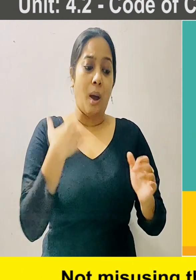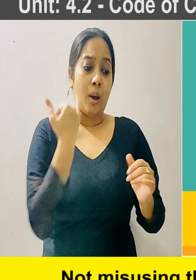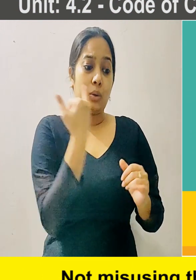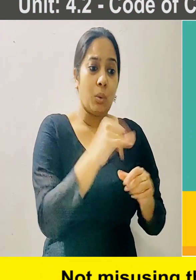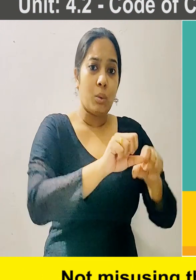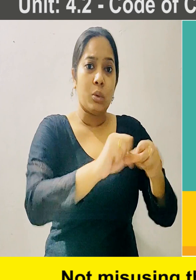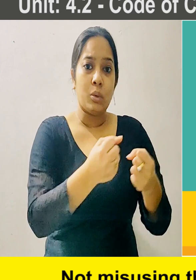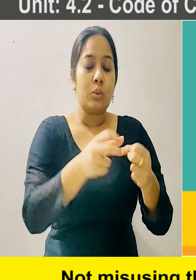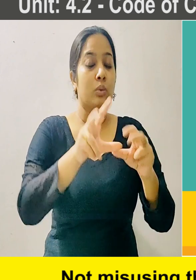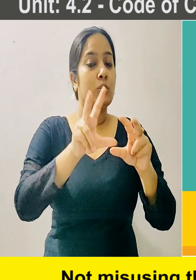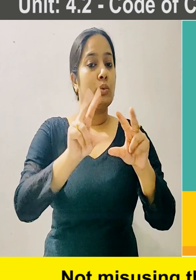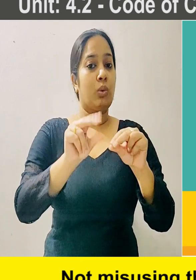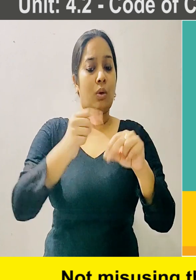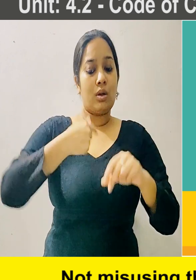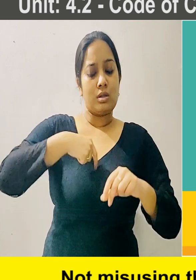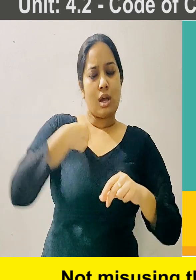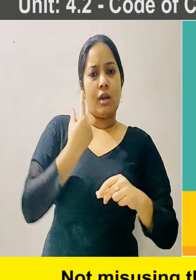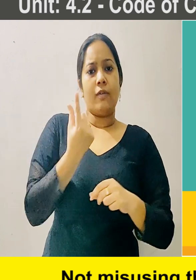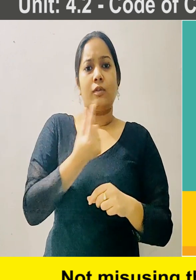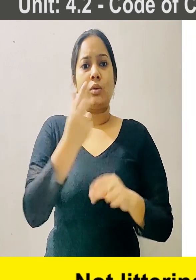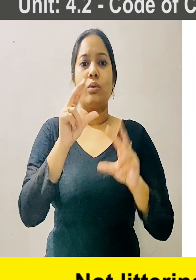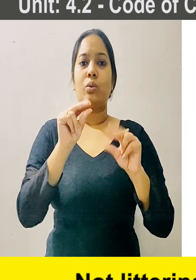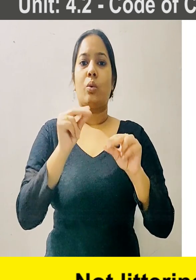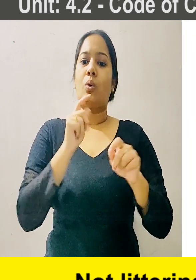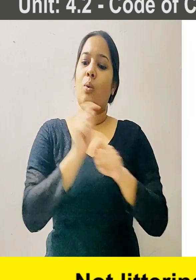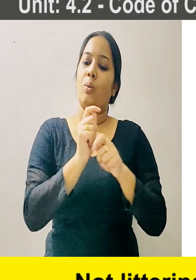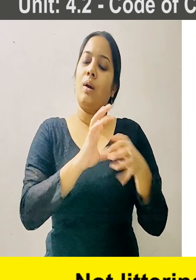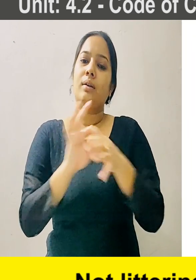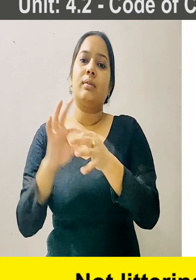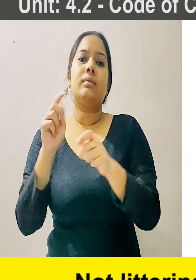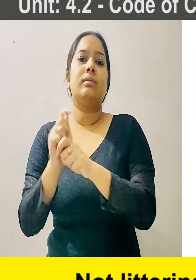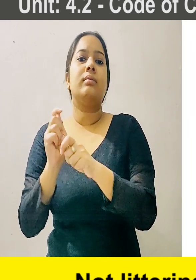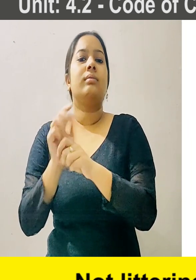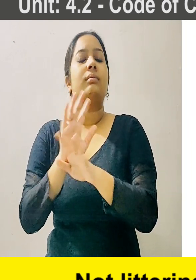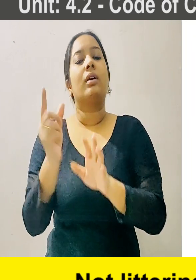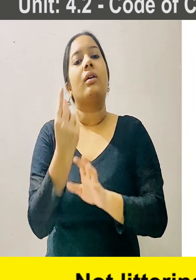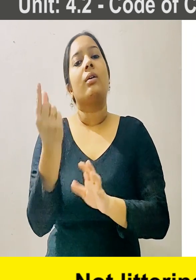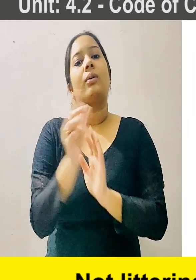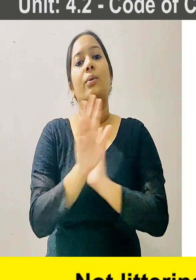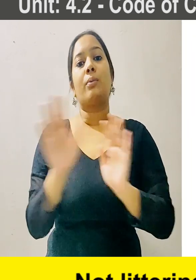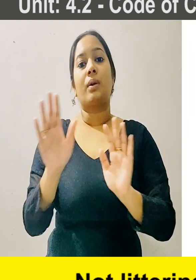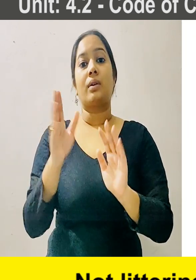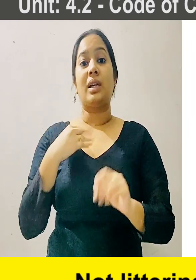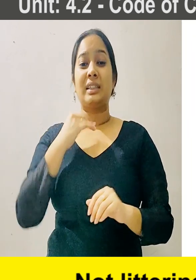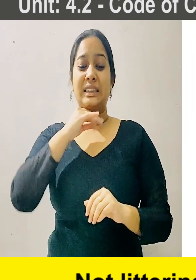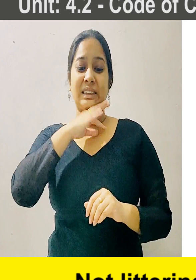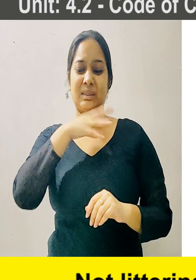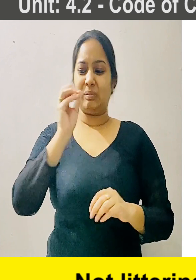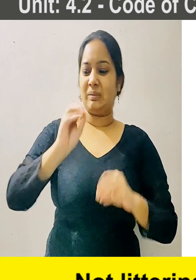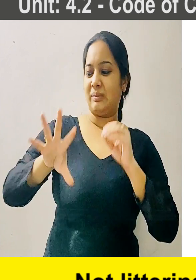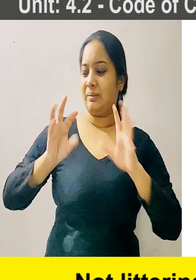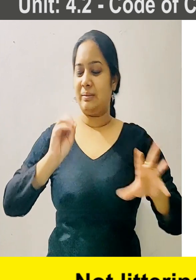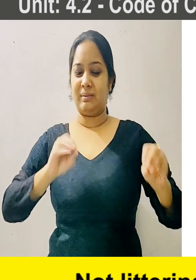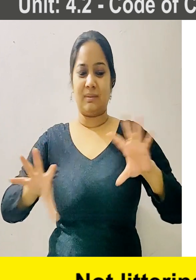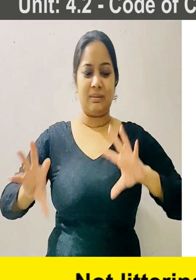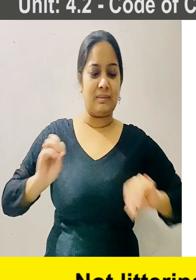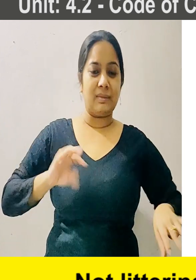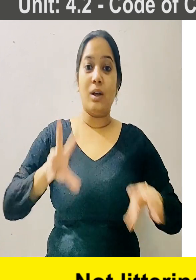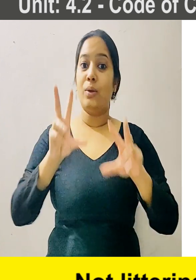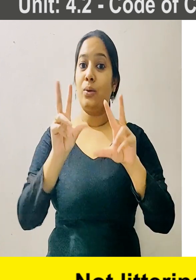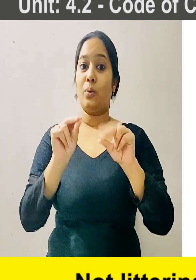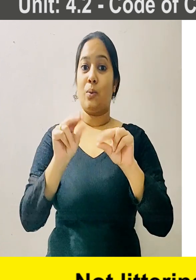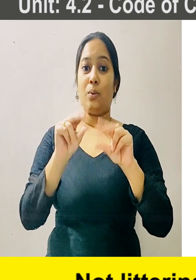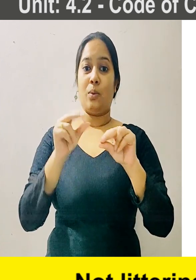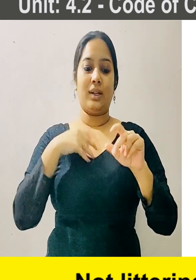available for our use. Not littering around or dirtying our workplace. Keep your